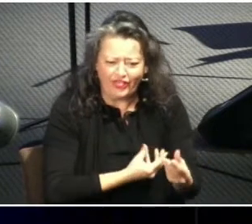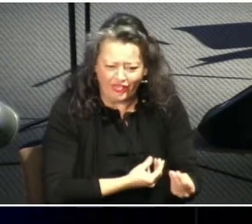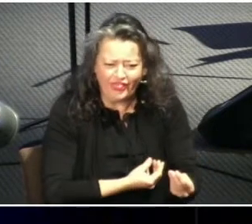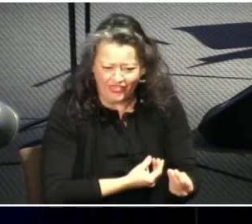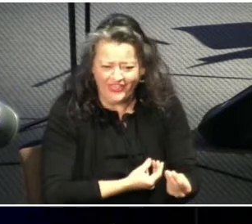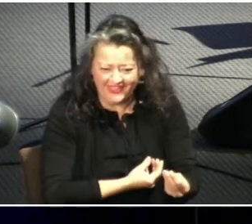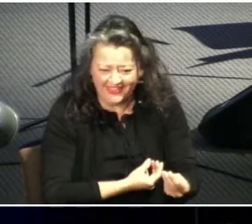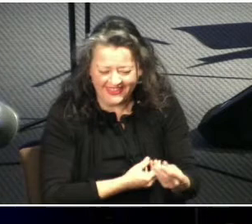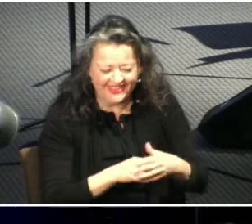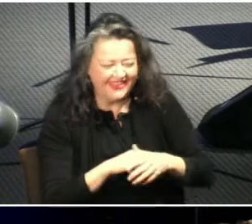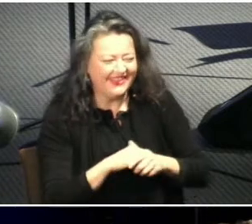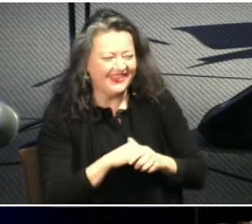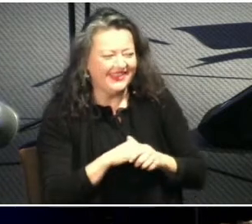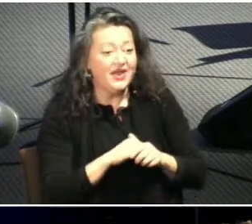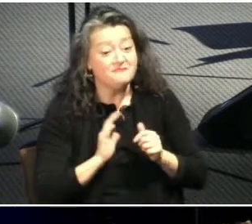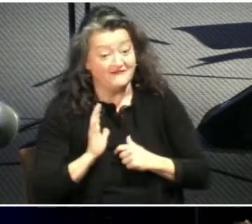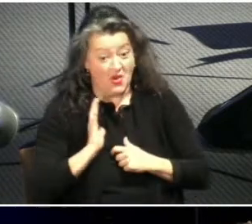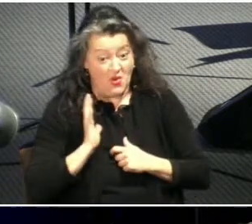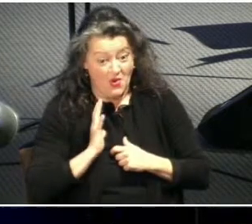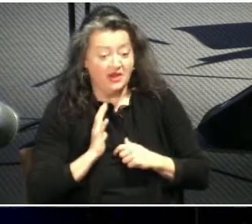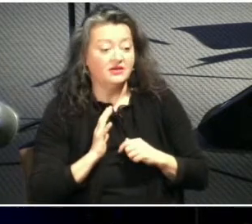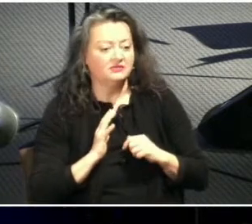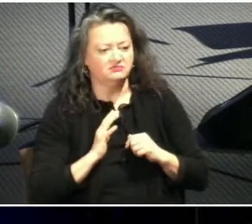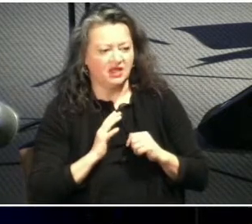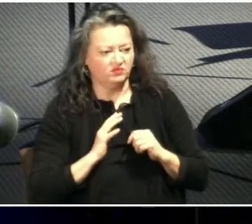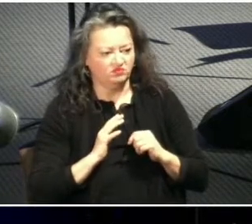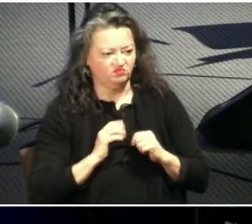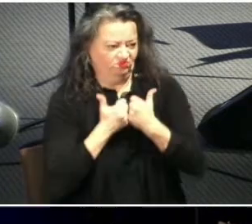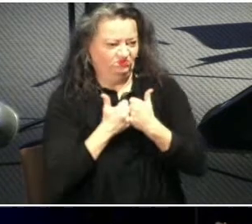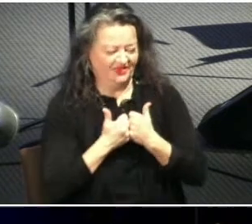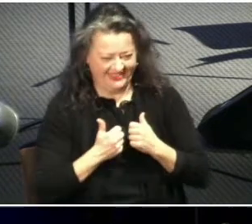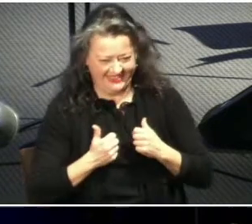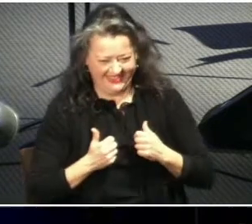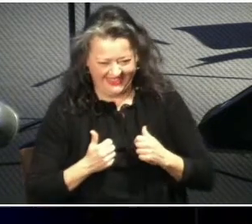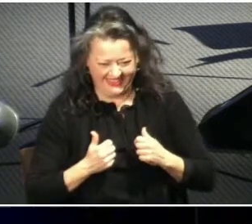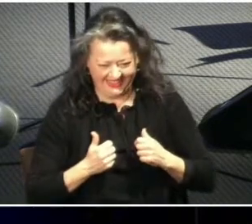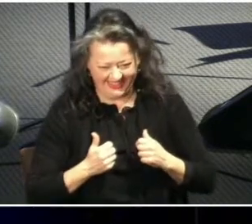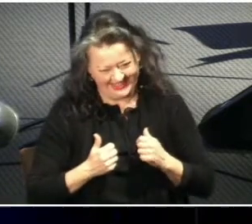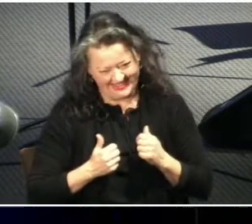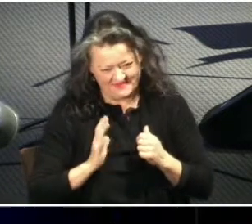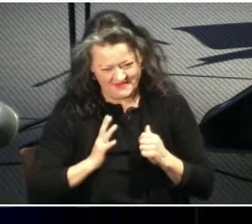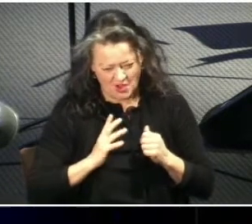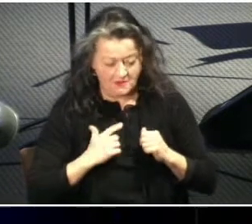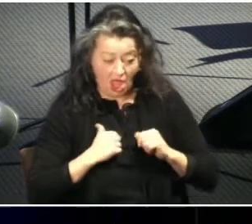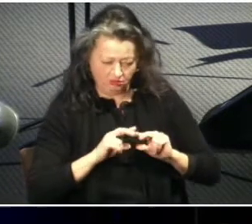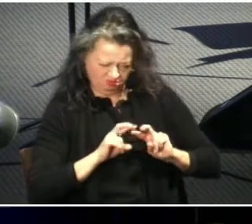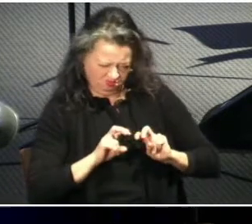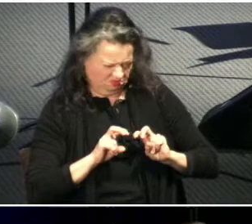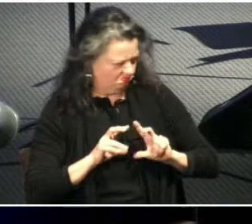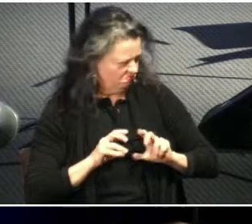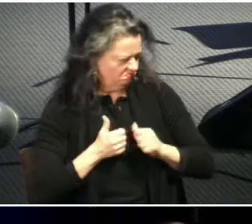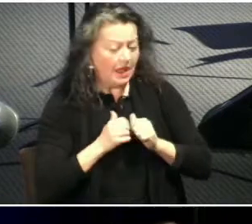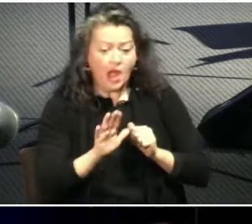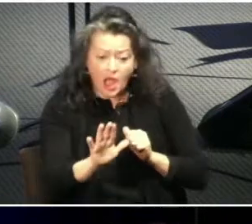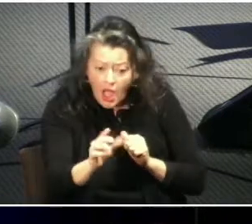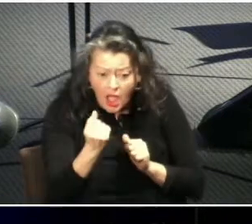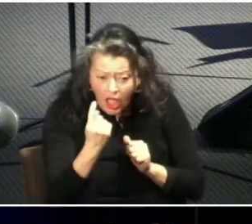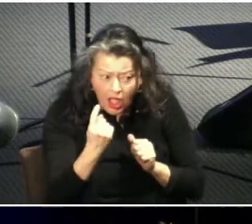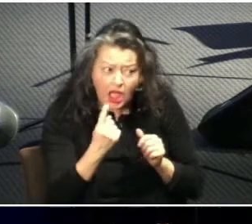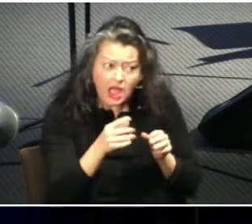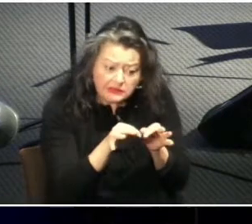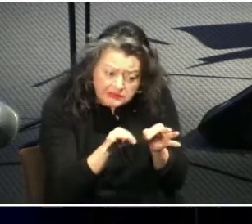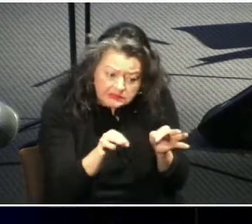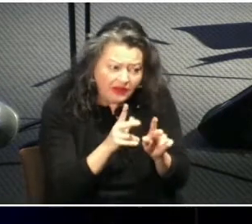something i always did when i first started working through this and i still really struggle with the practical